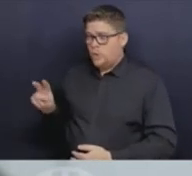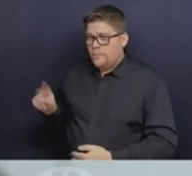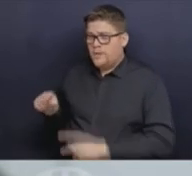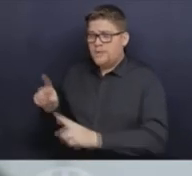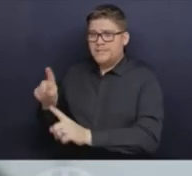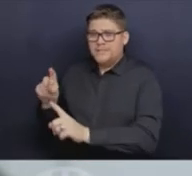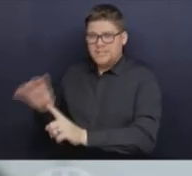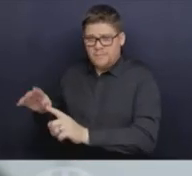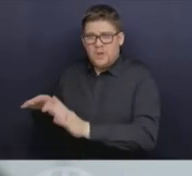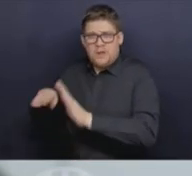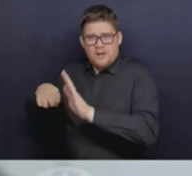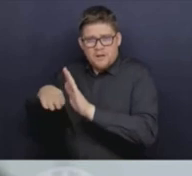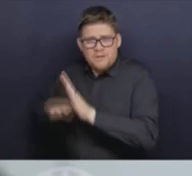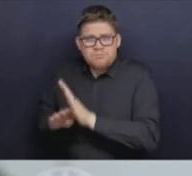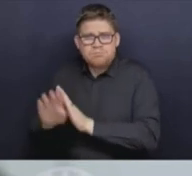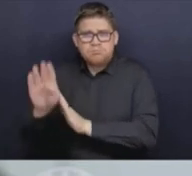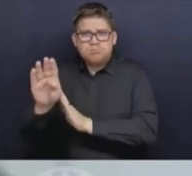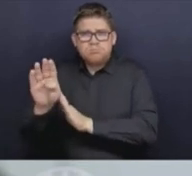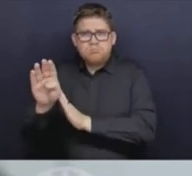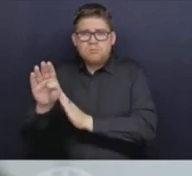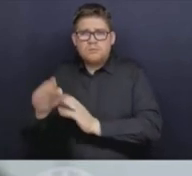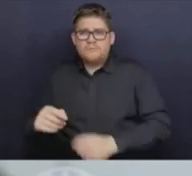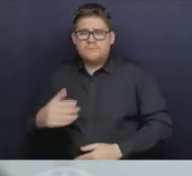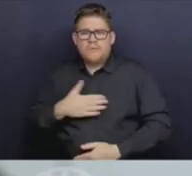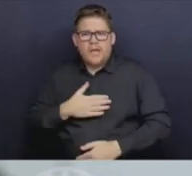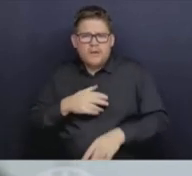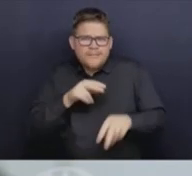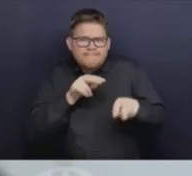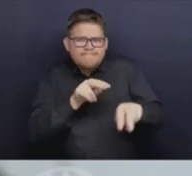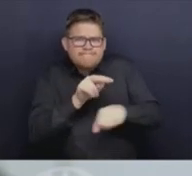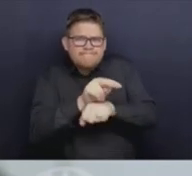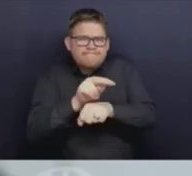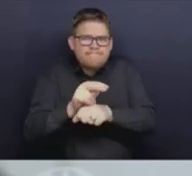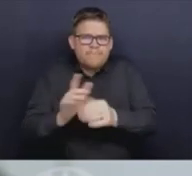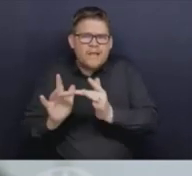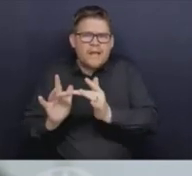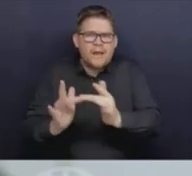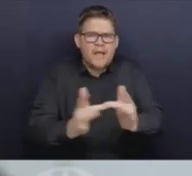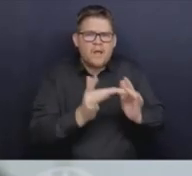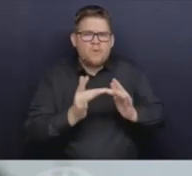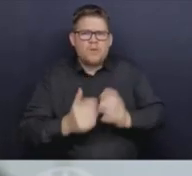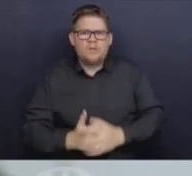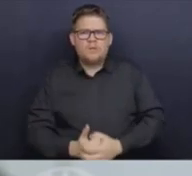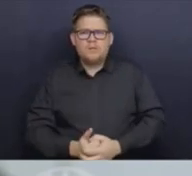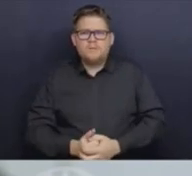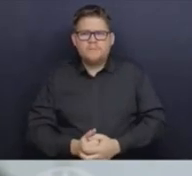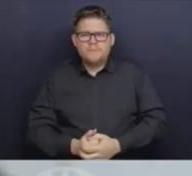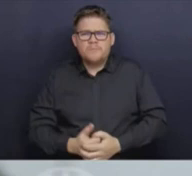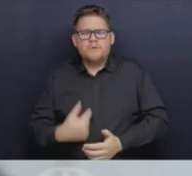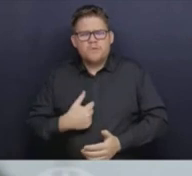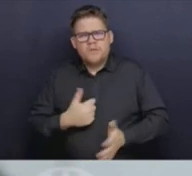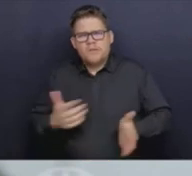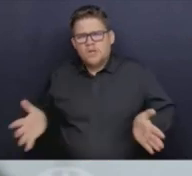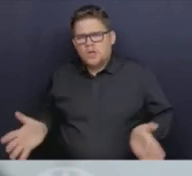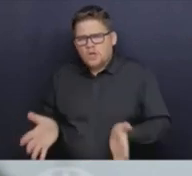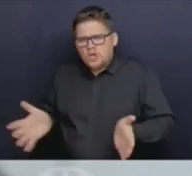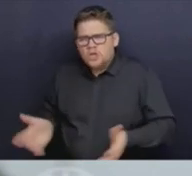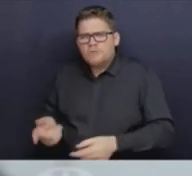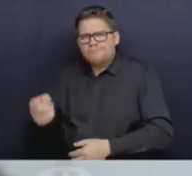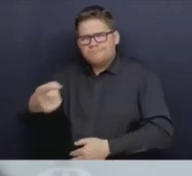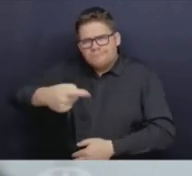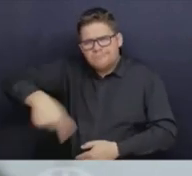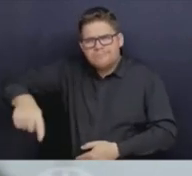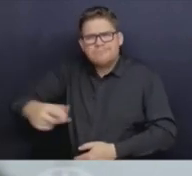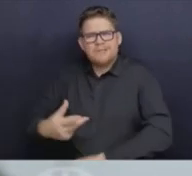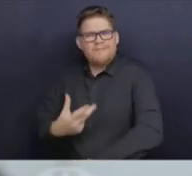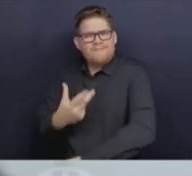Practitioner Surveillance Network, we were able to do some vaccine effectiveness on that and the work that the BCCDC